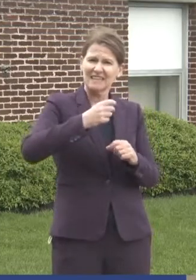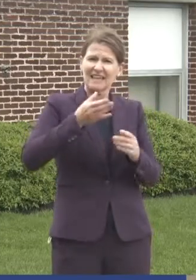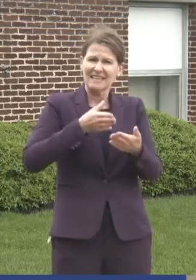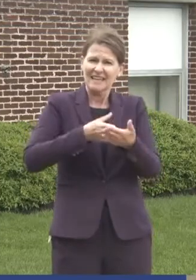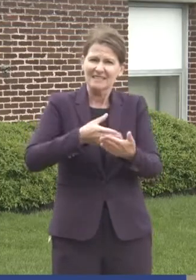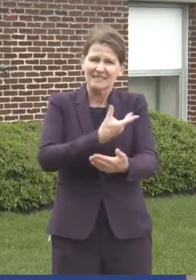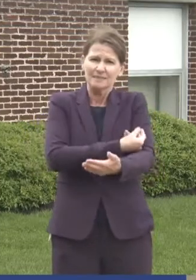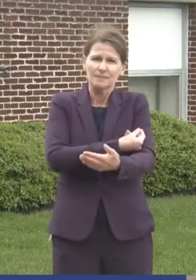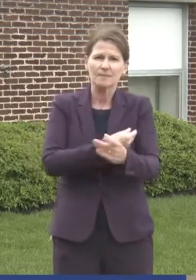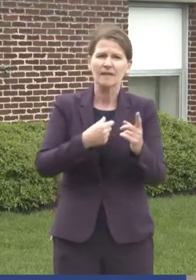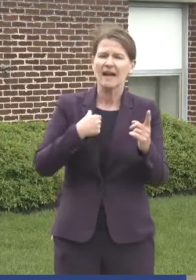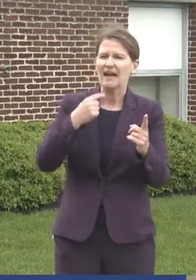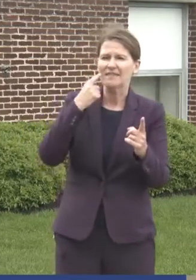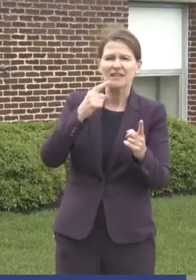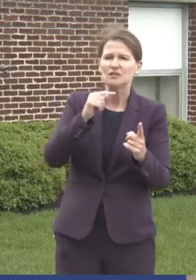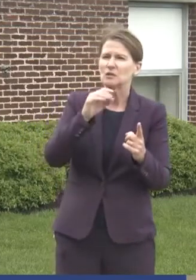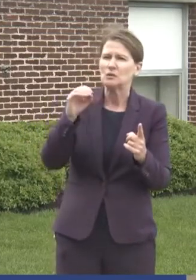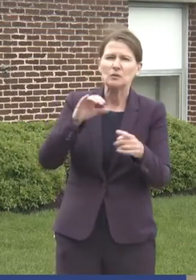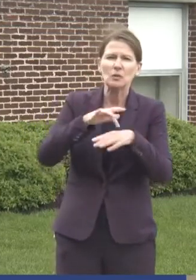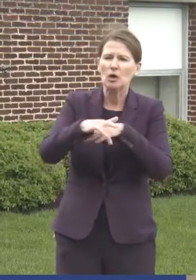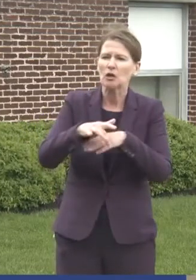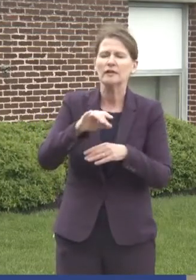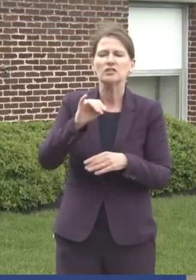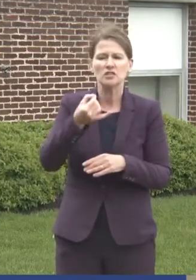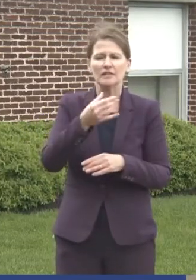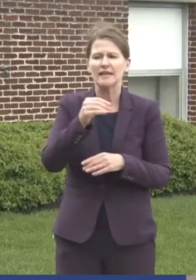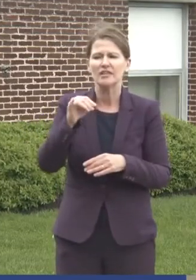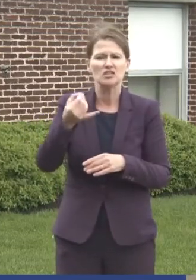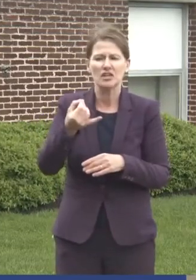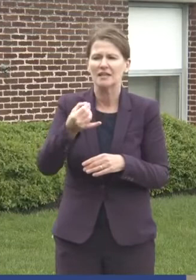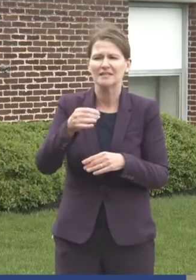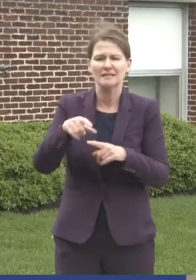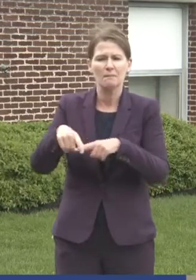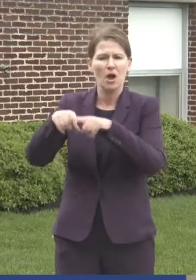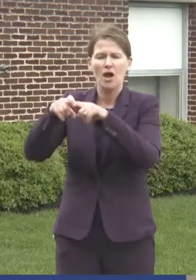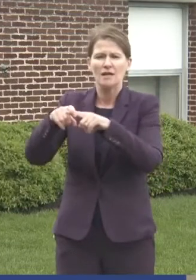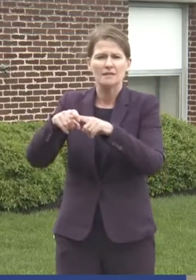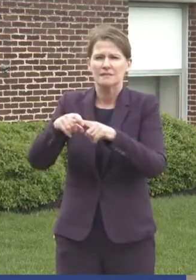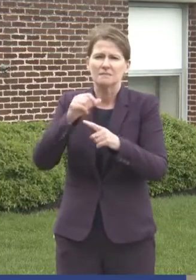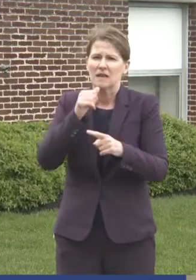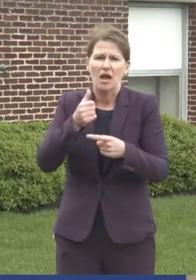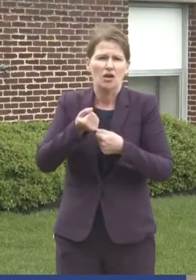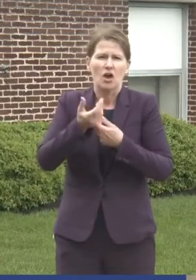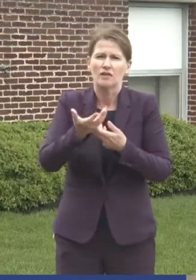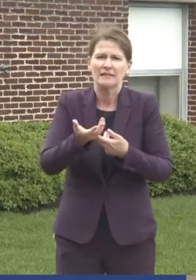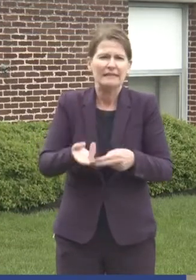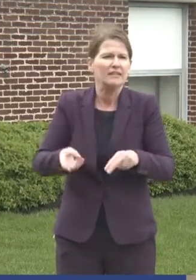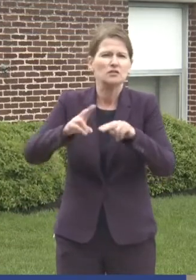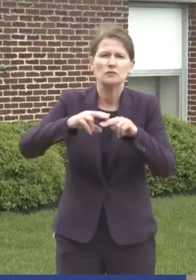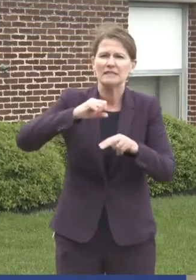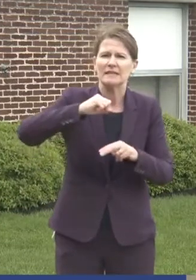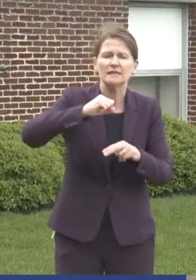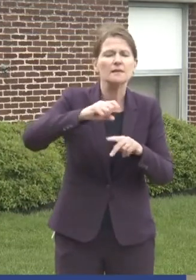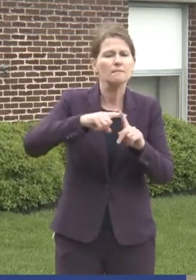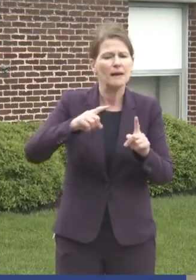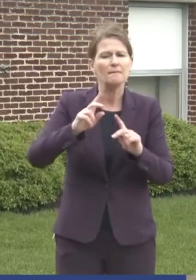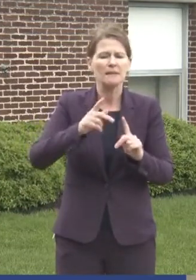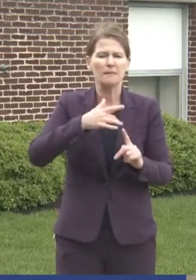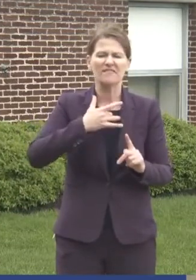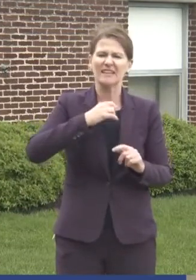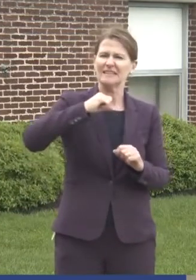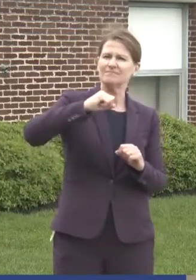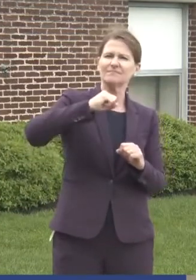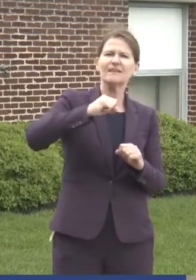statistically the the Johnson and Johnson pause is causing any increase in hesitancy. But hesitancy was an issue that